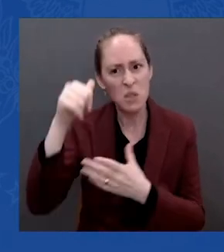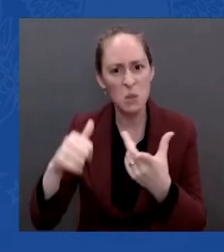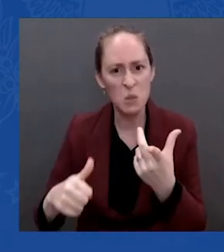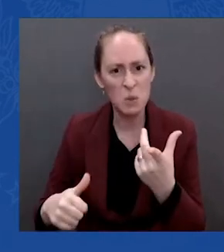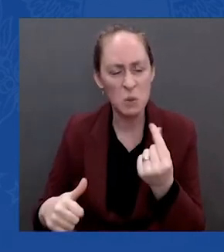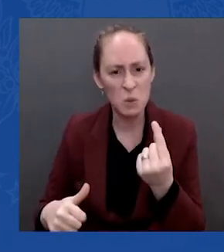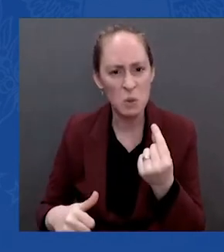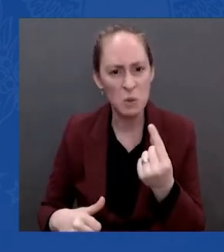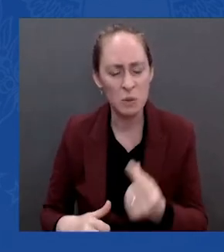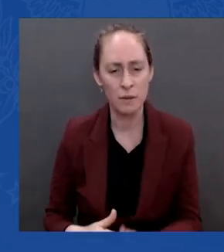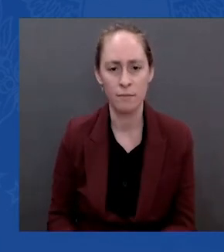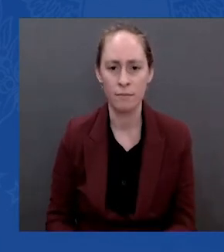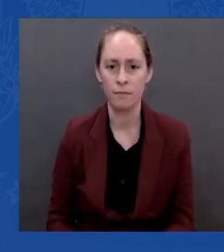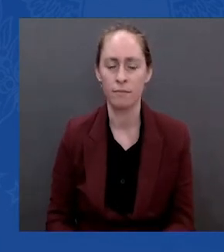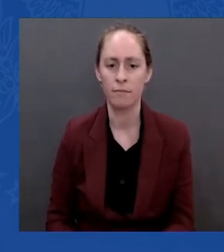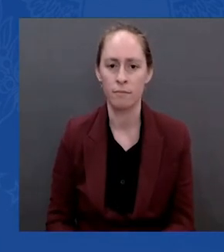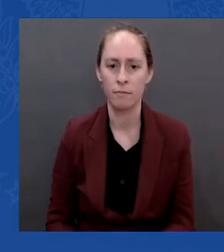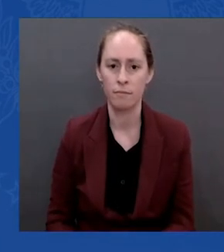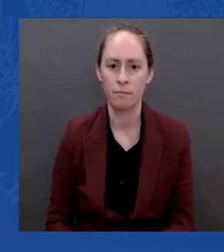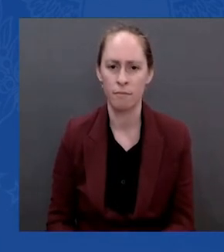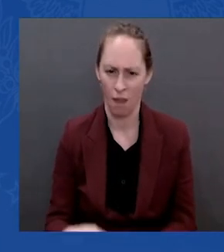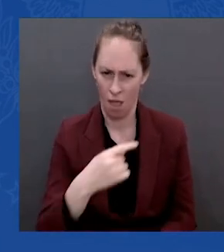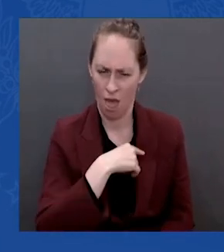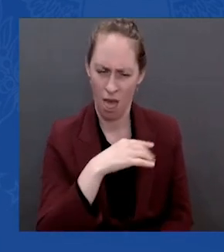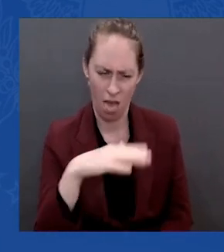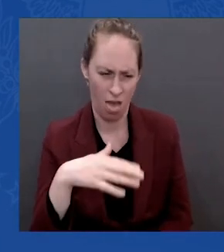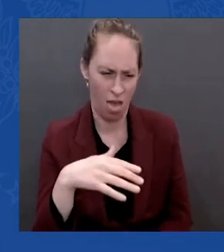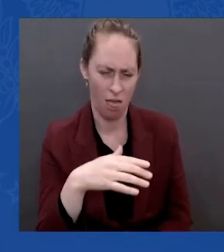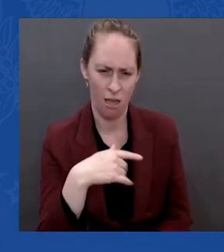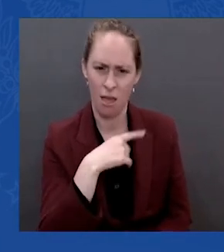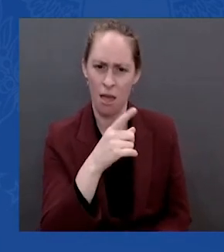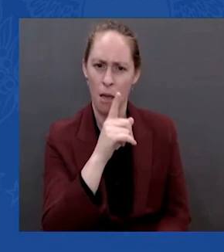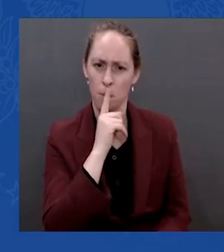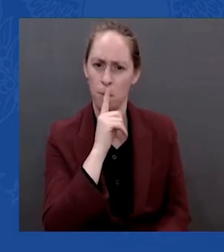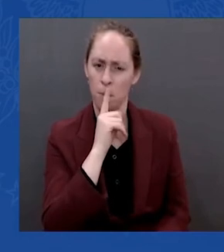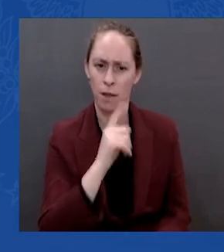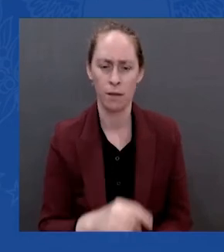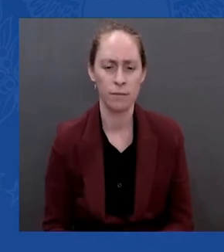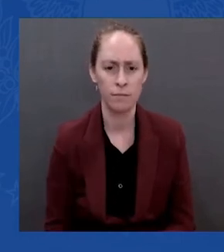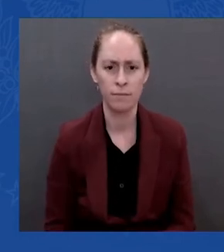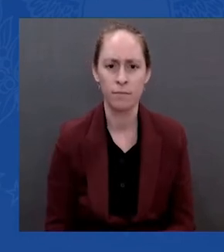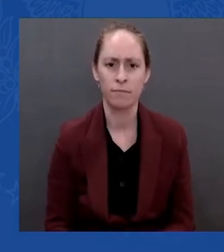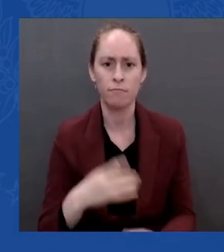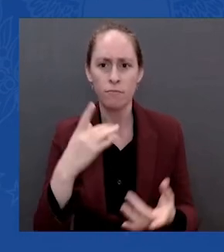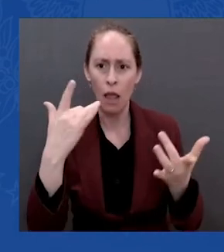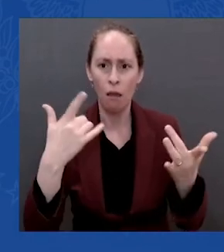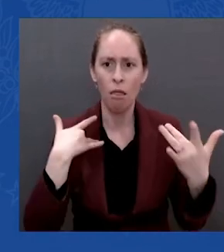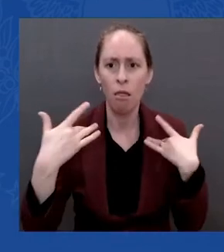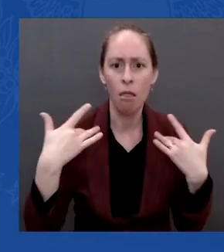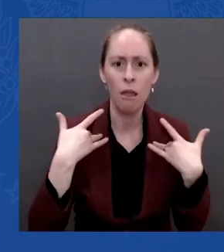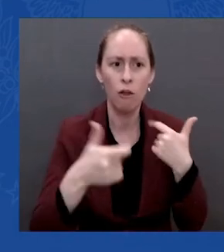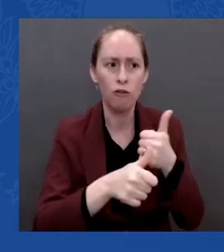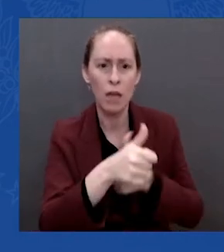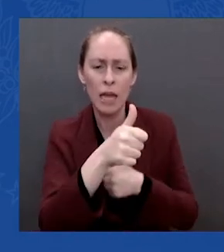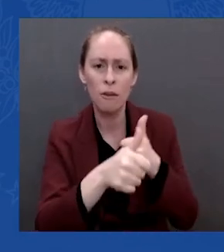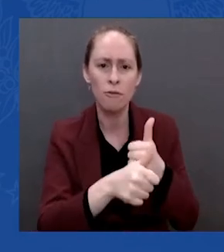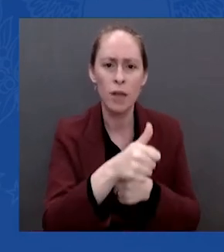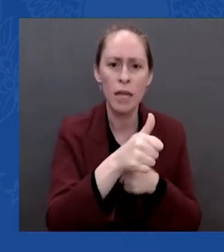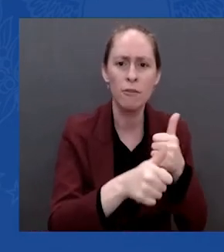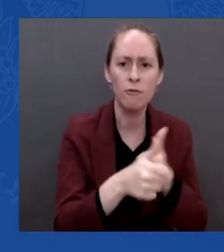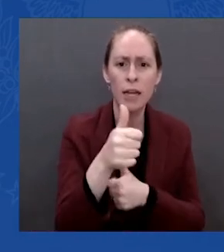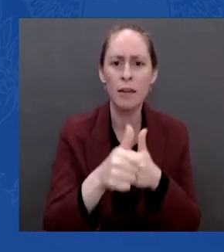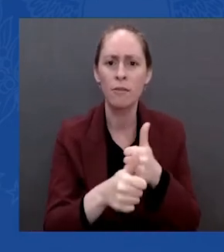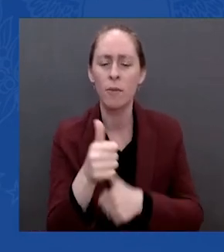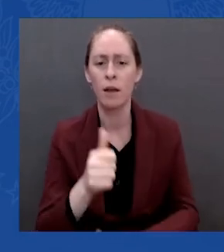You've been talking about the threat of these sanctions for several weeks now. Yes, but the threat of the sanctions and imposing the sanctions and seeing the effect of the sanctions are two